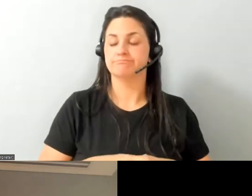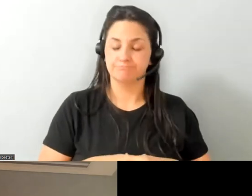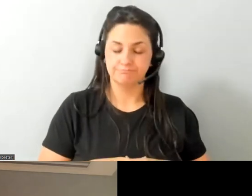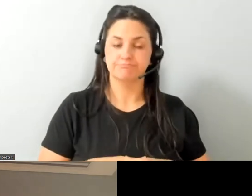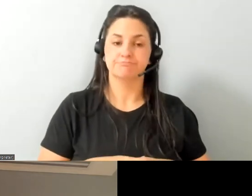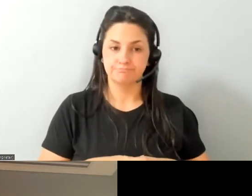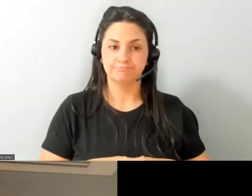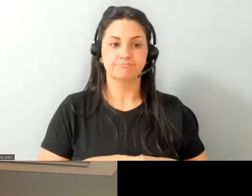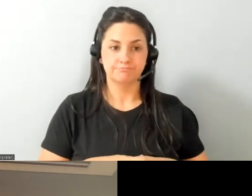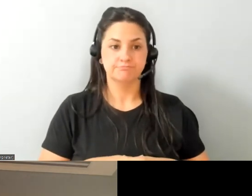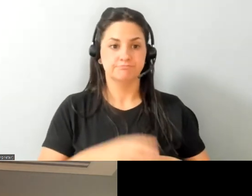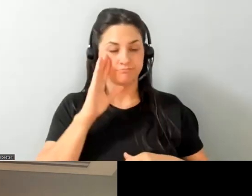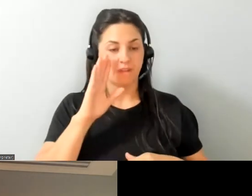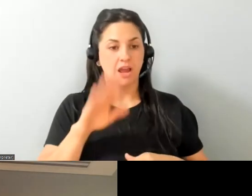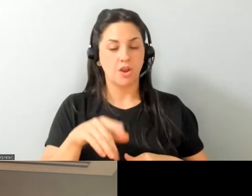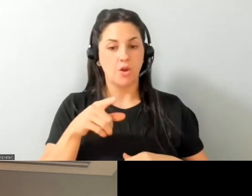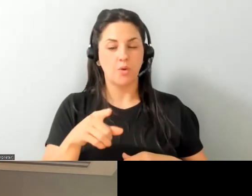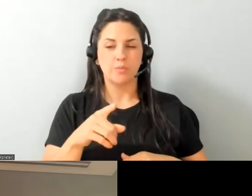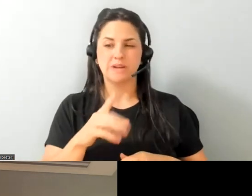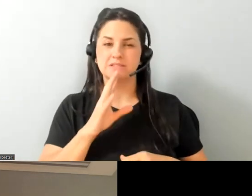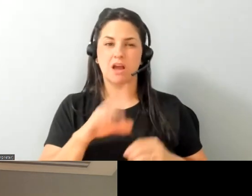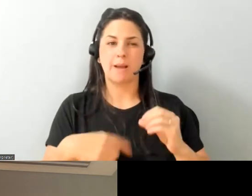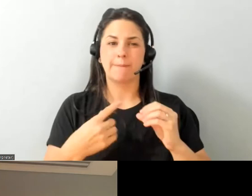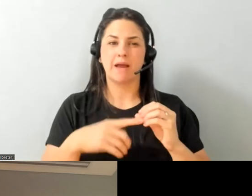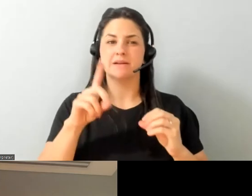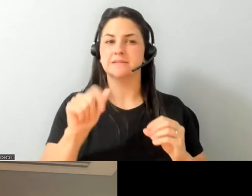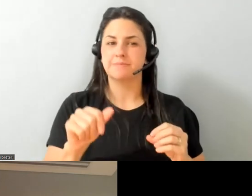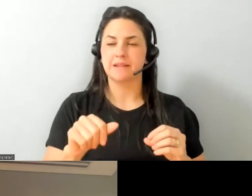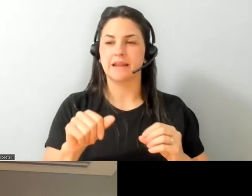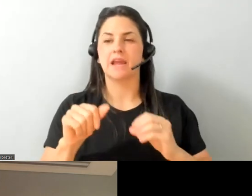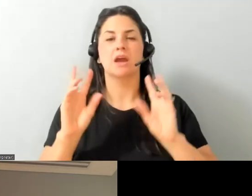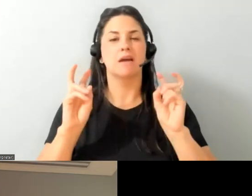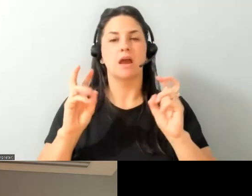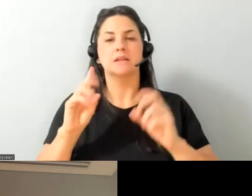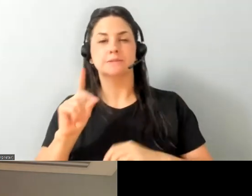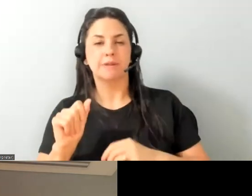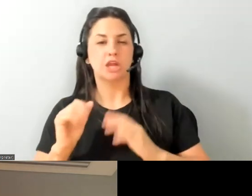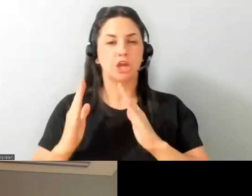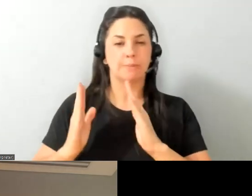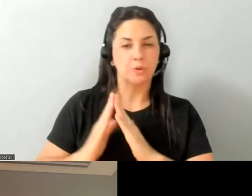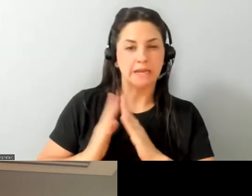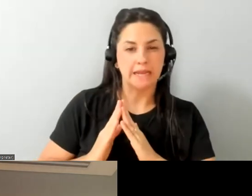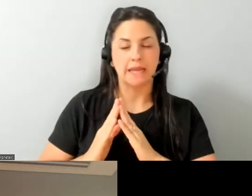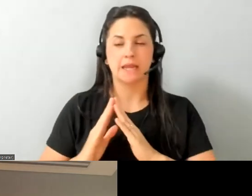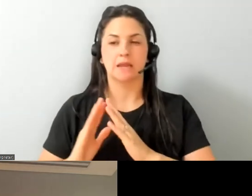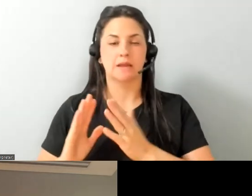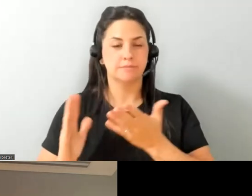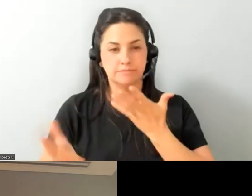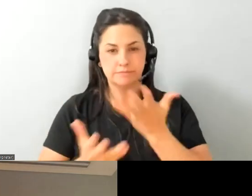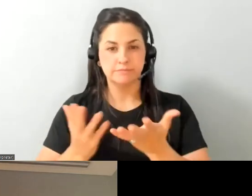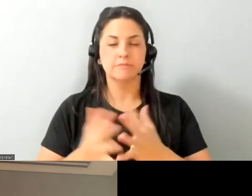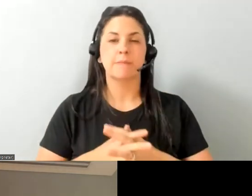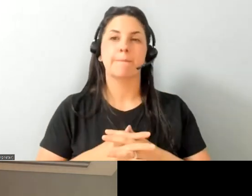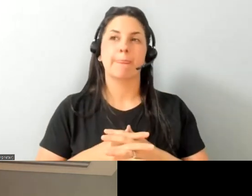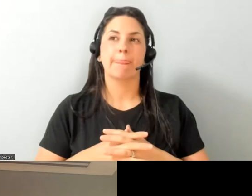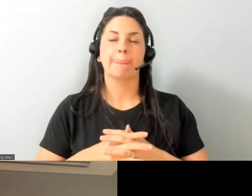we obviously always talk about disability disability community and i think understanding and helping